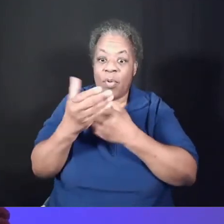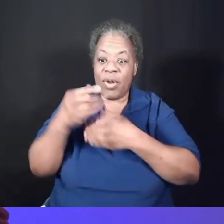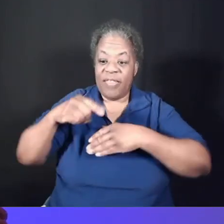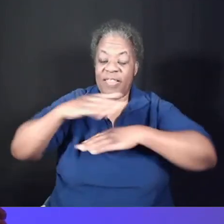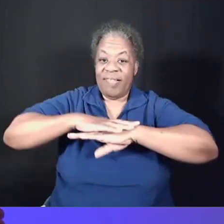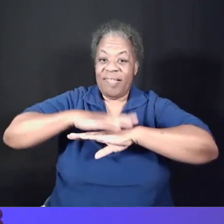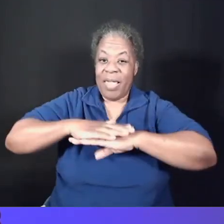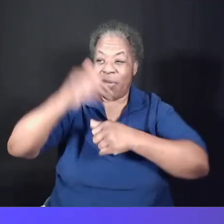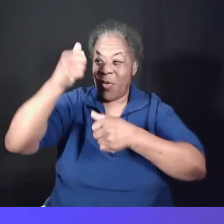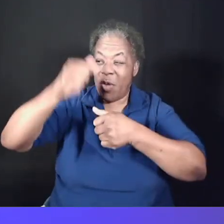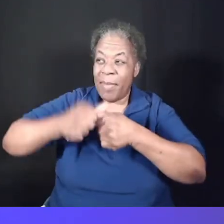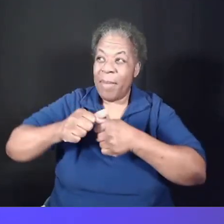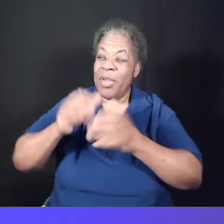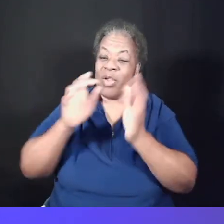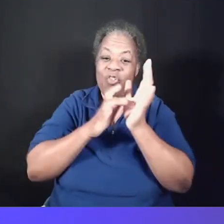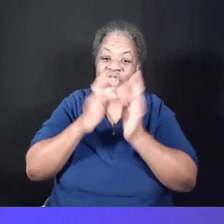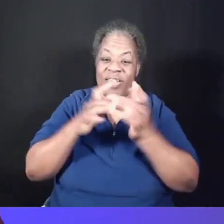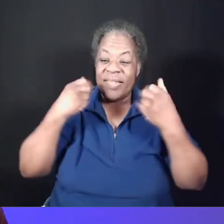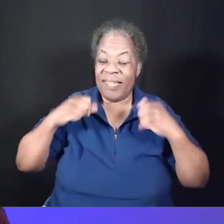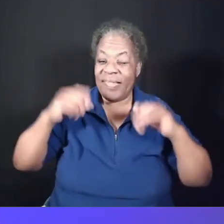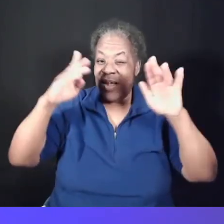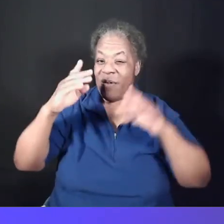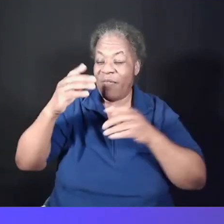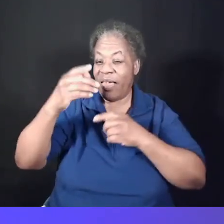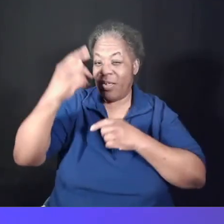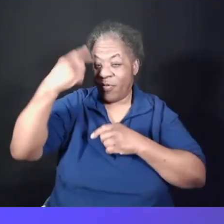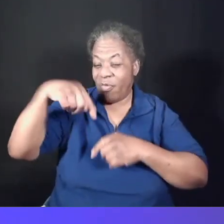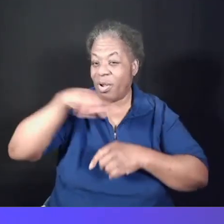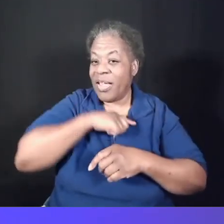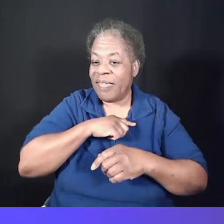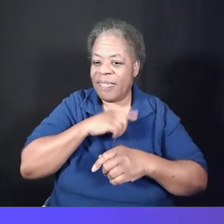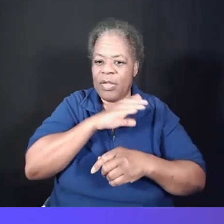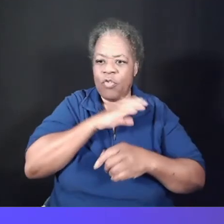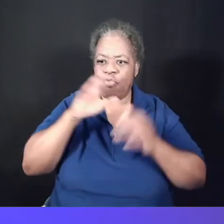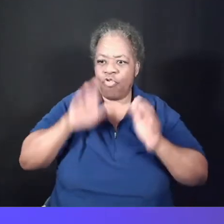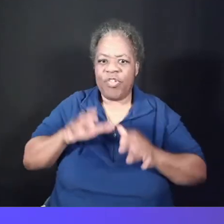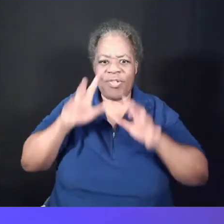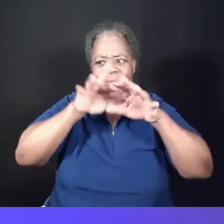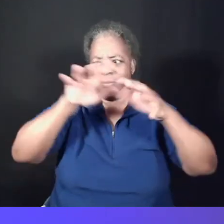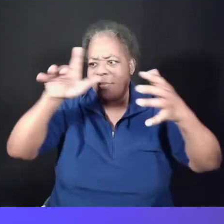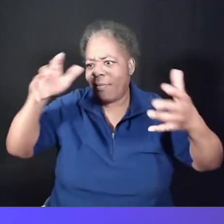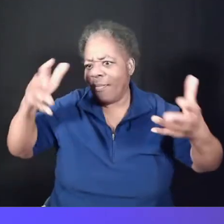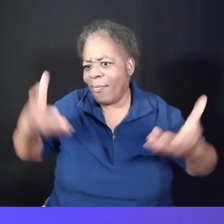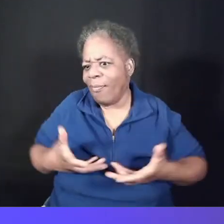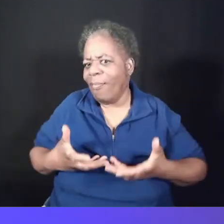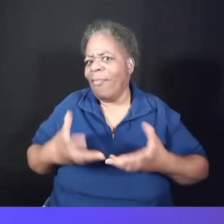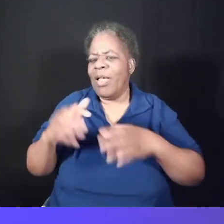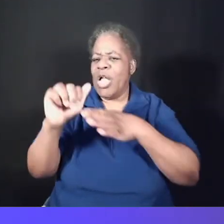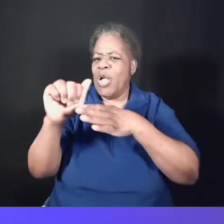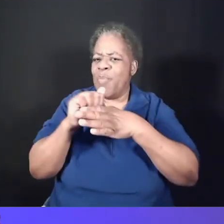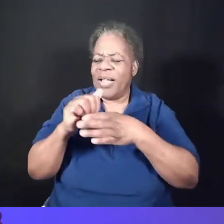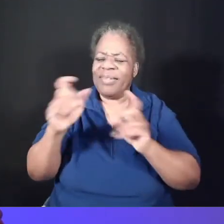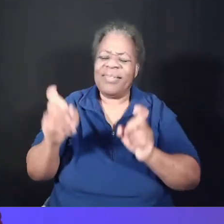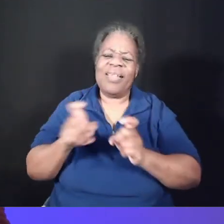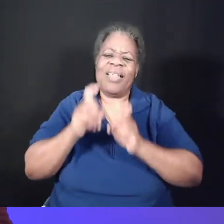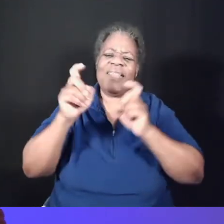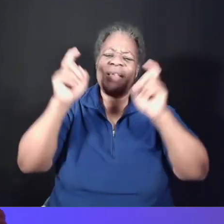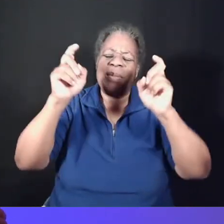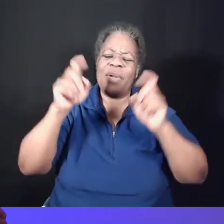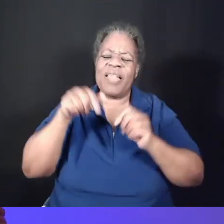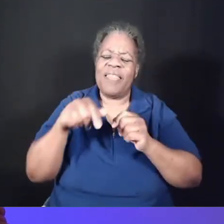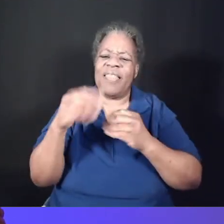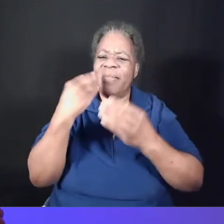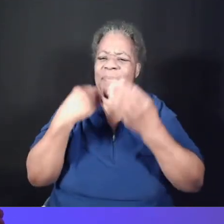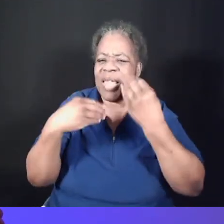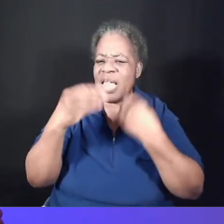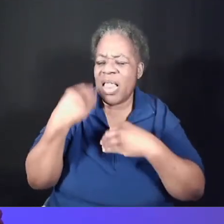Jesus sacrifice on our behalf. Christians all around the globe practice celebrating this commemorative meal some are